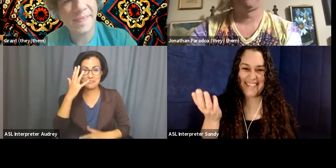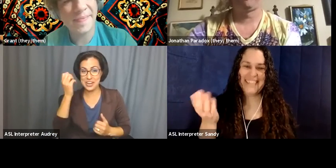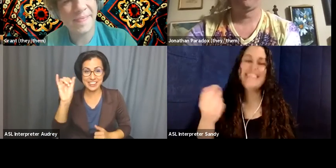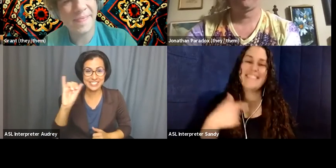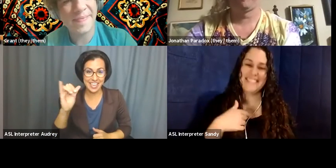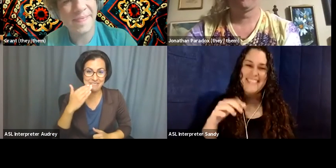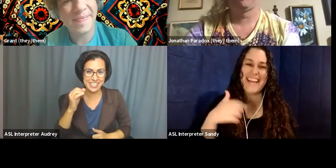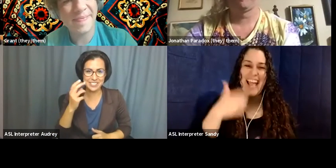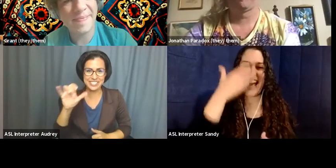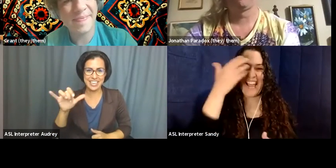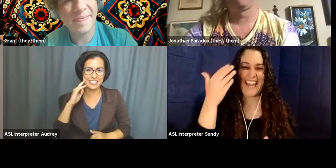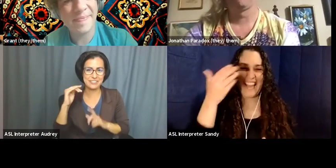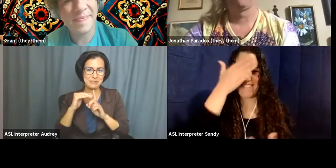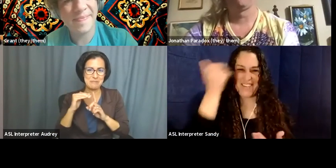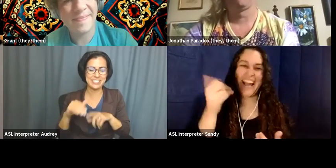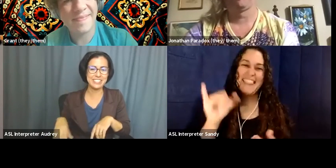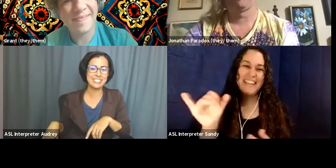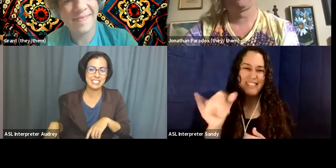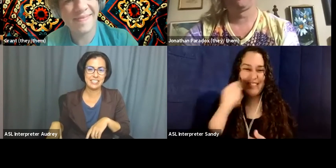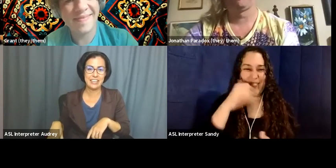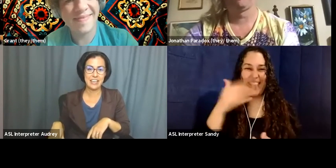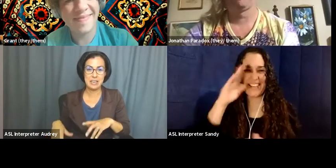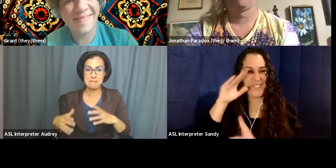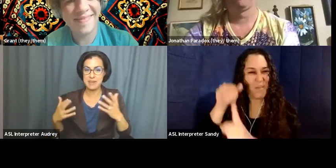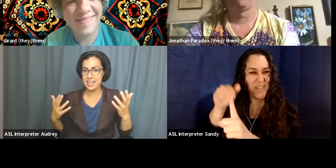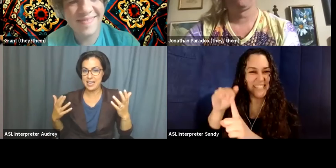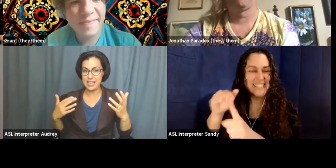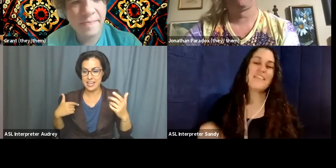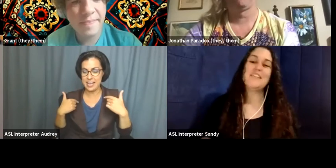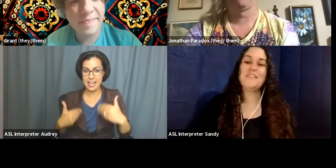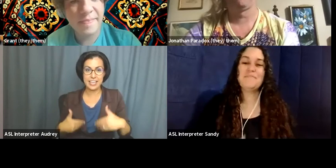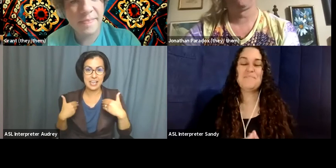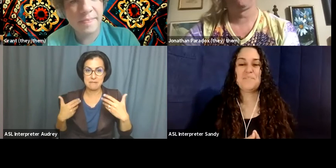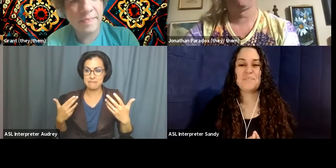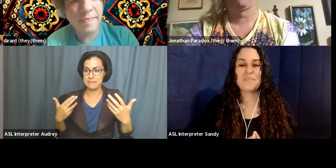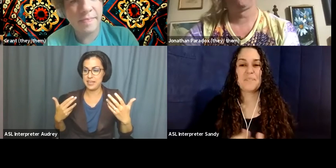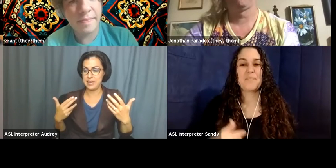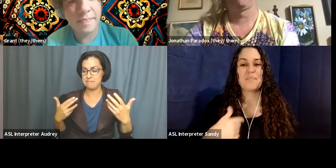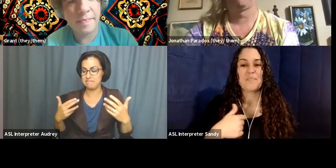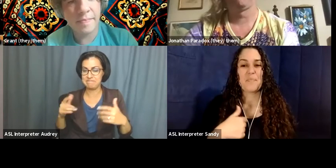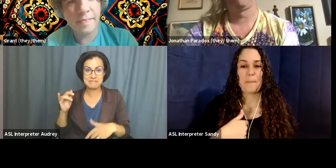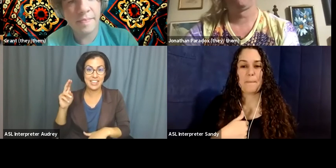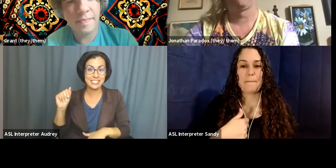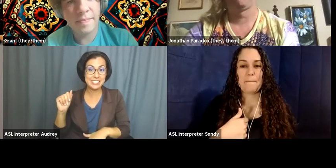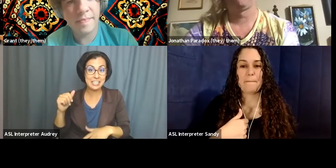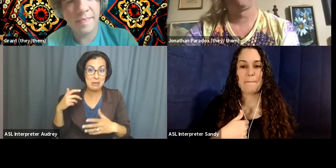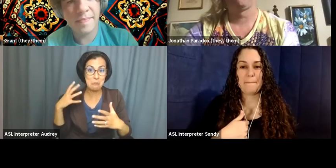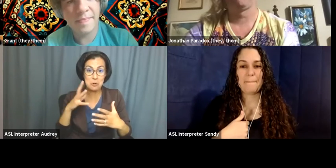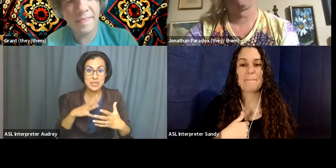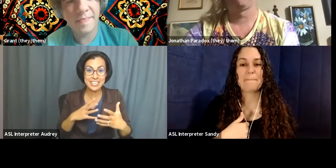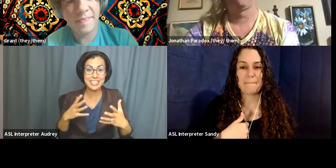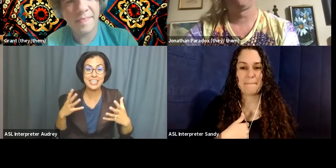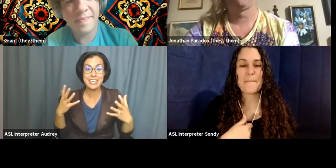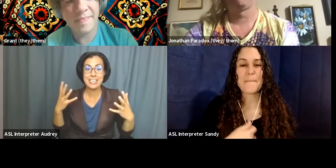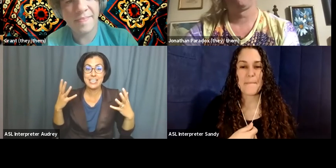Audrey, I forgot the same. Thank you, Sandy, for the reminder. Um, uh, I am, um, Latina